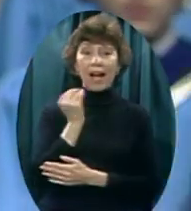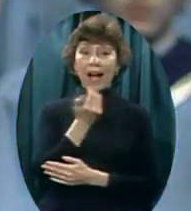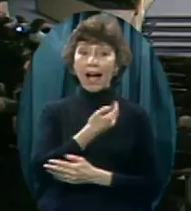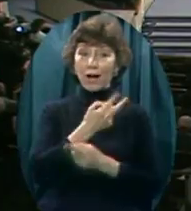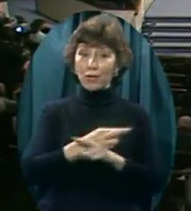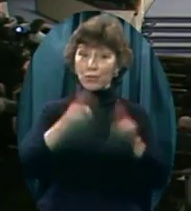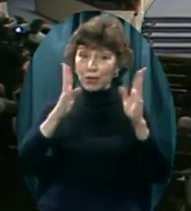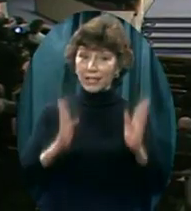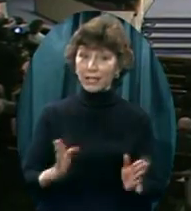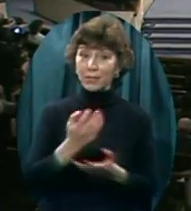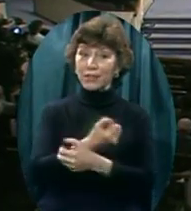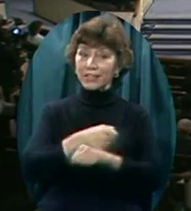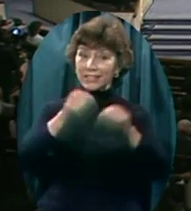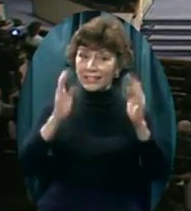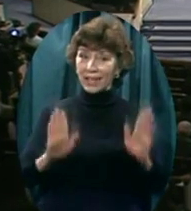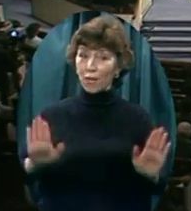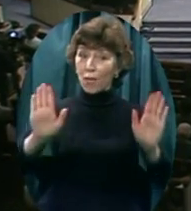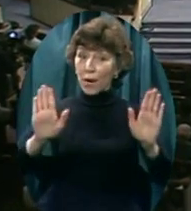name.